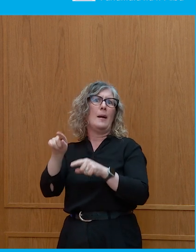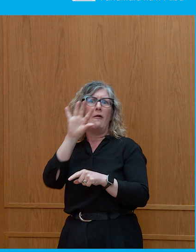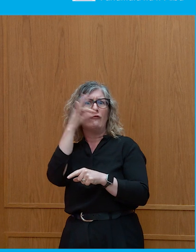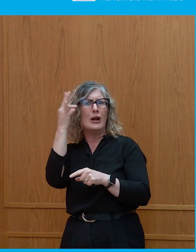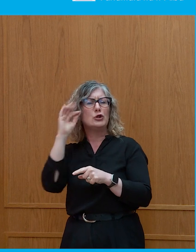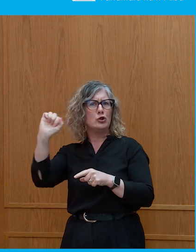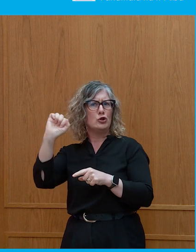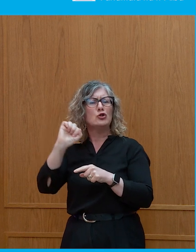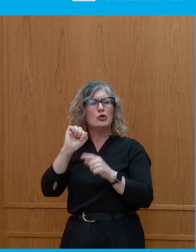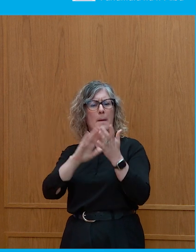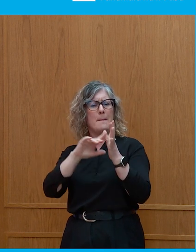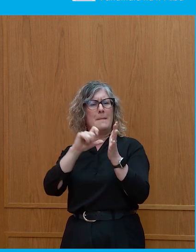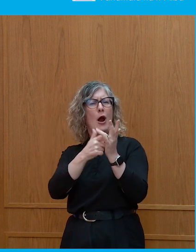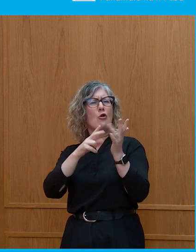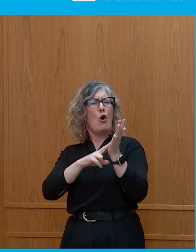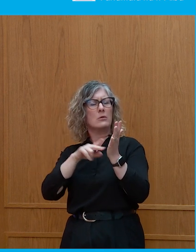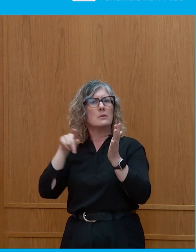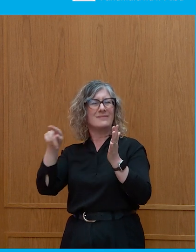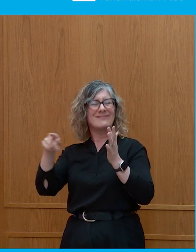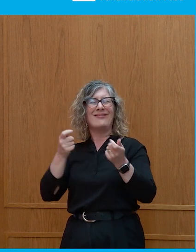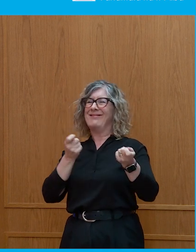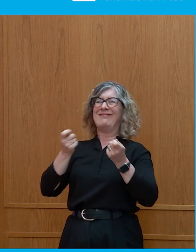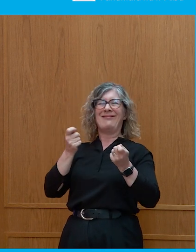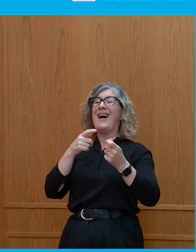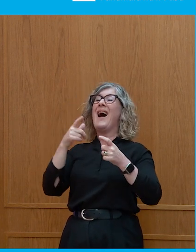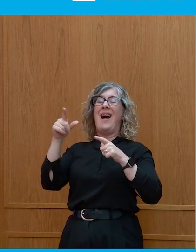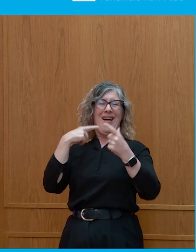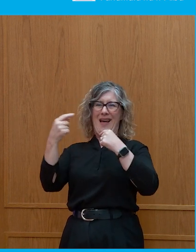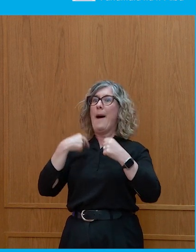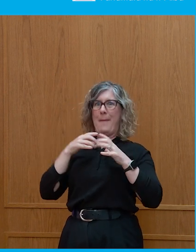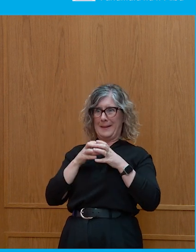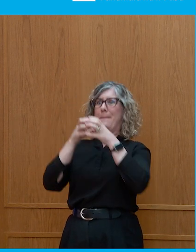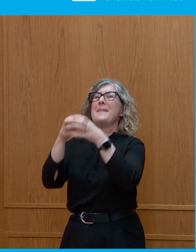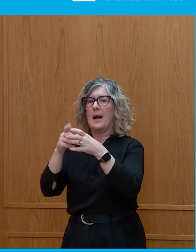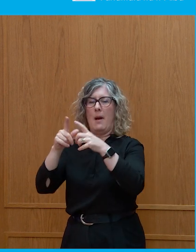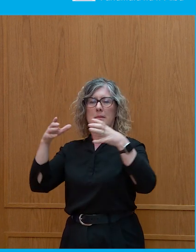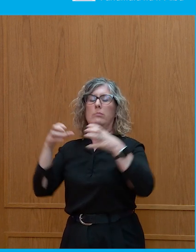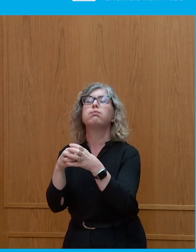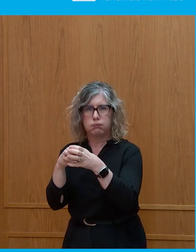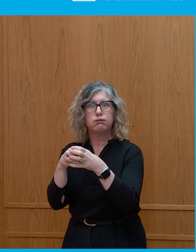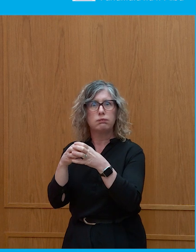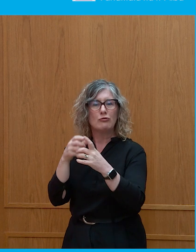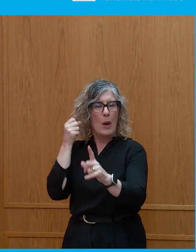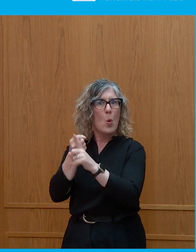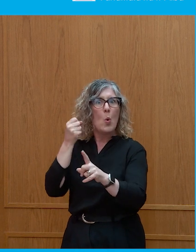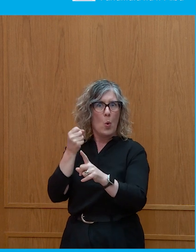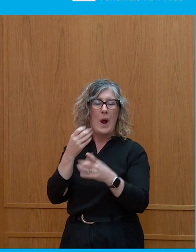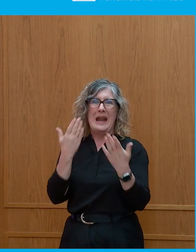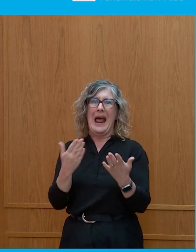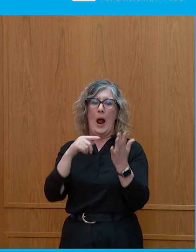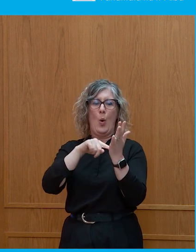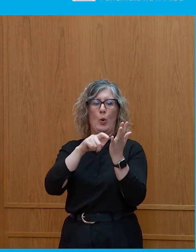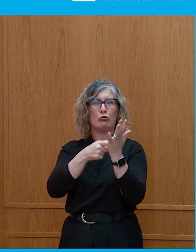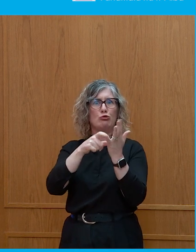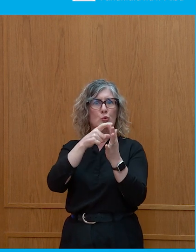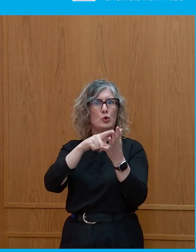kind of elections to the parliament. And we know that Trudeau is now suffering